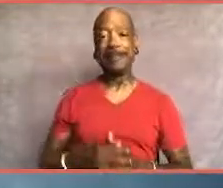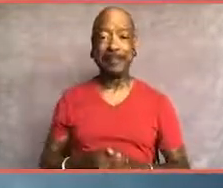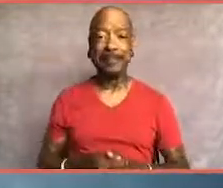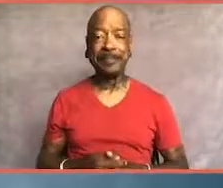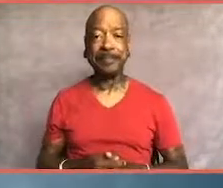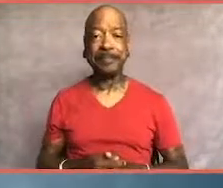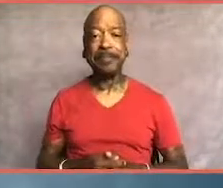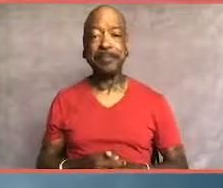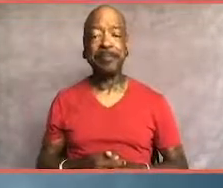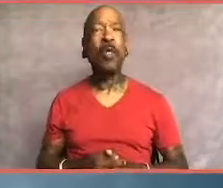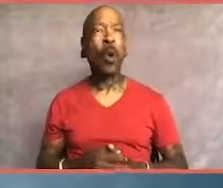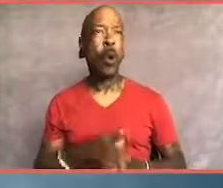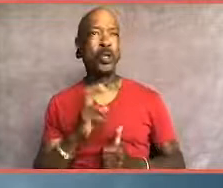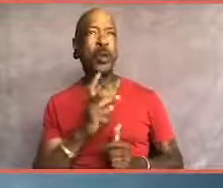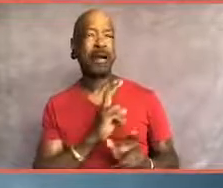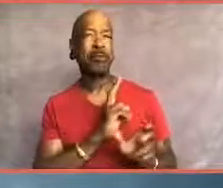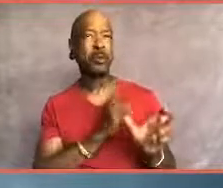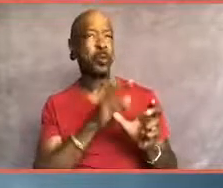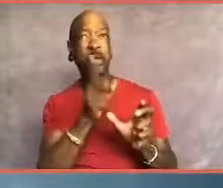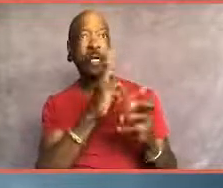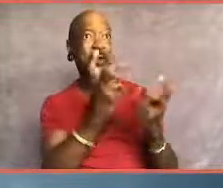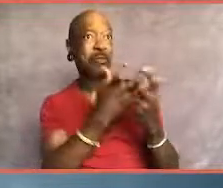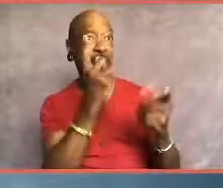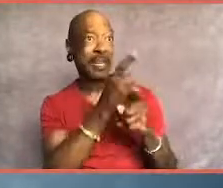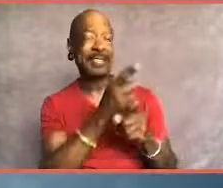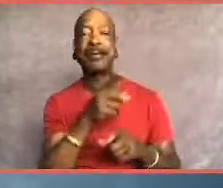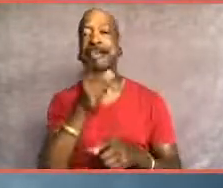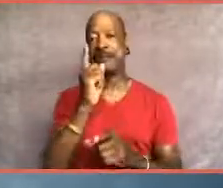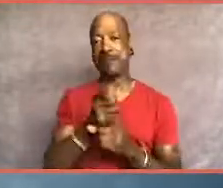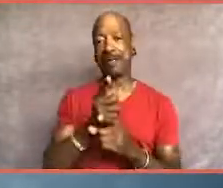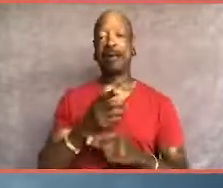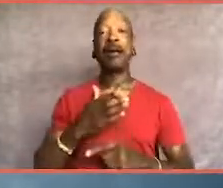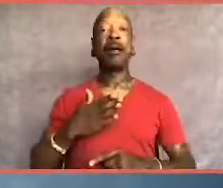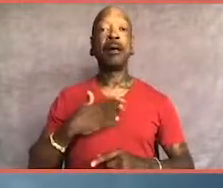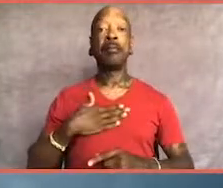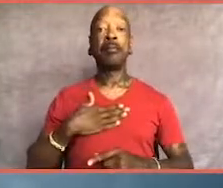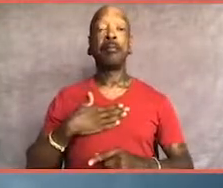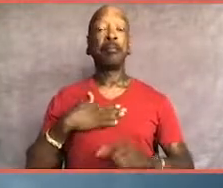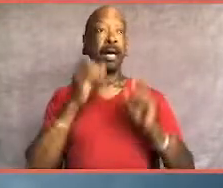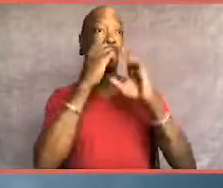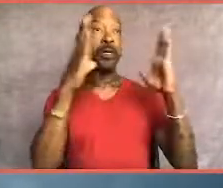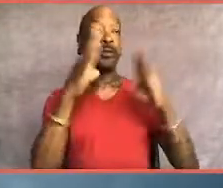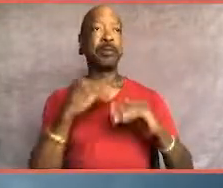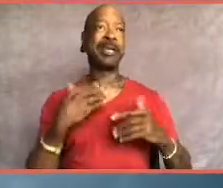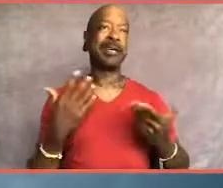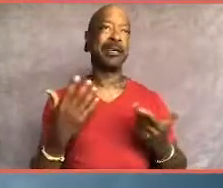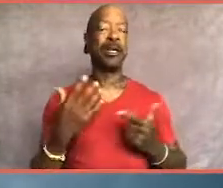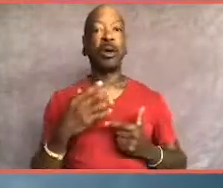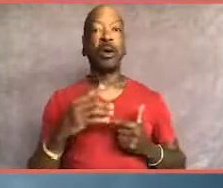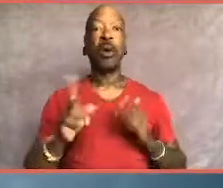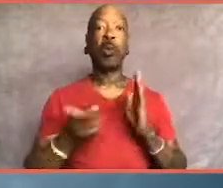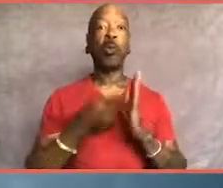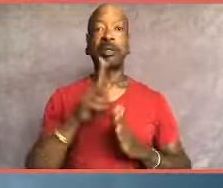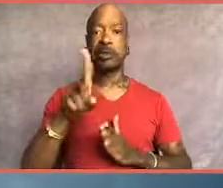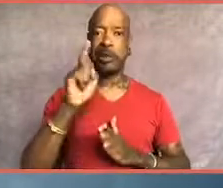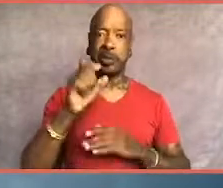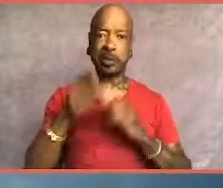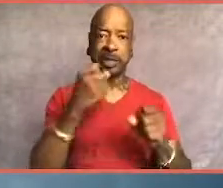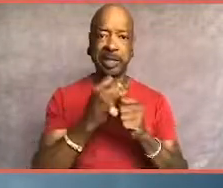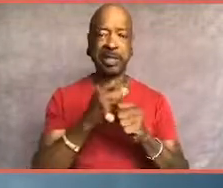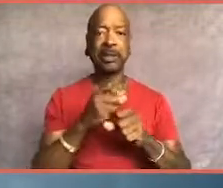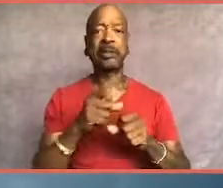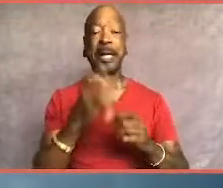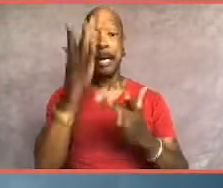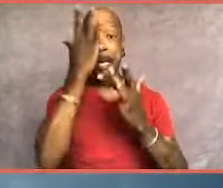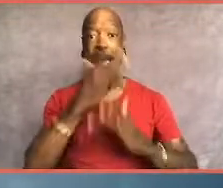Better get in where you fit in. Right. My view has been a once in a century pandemic requires a once in a